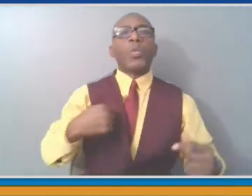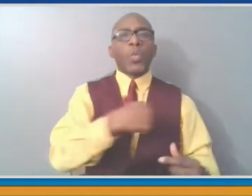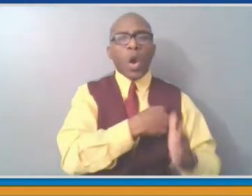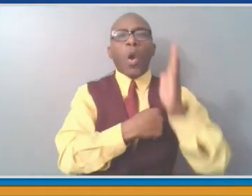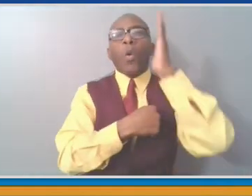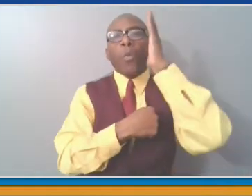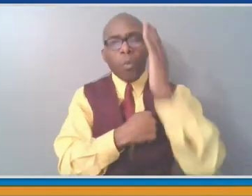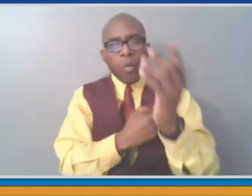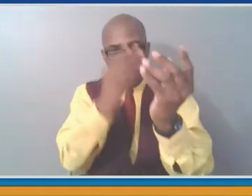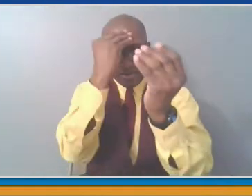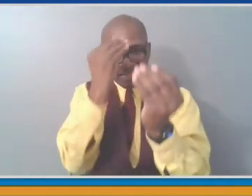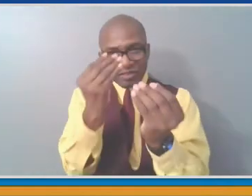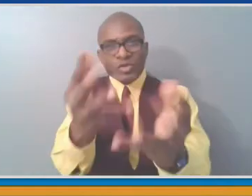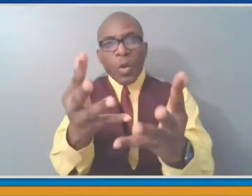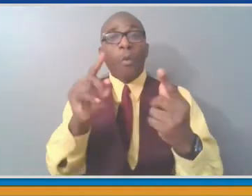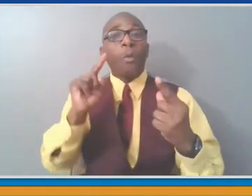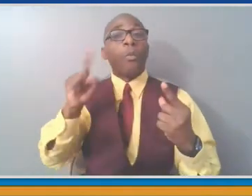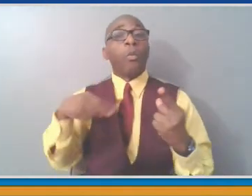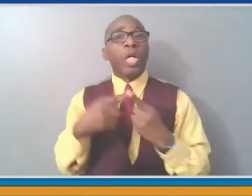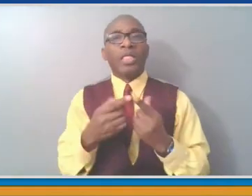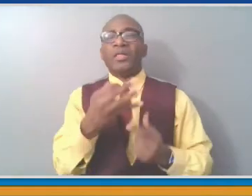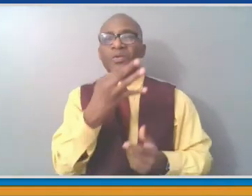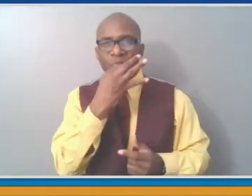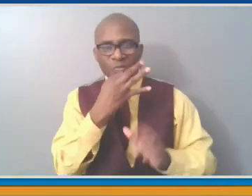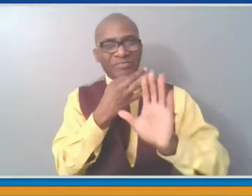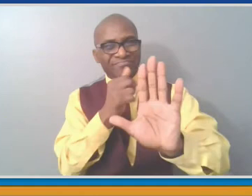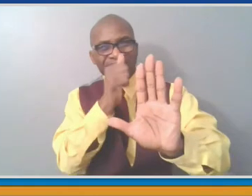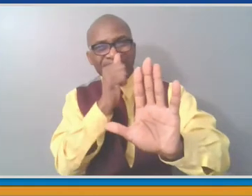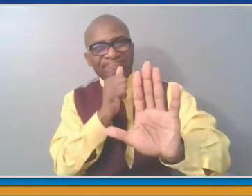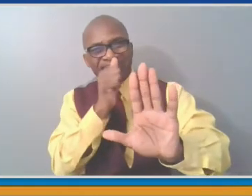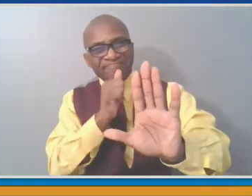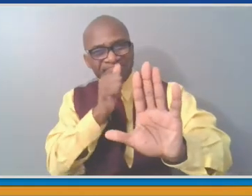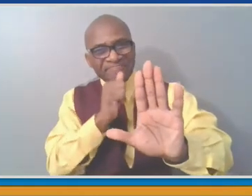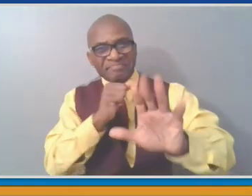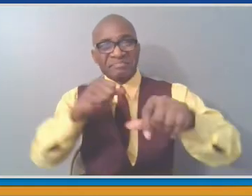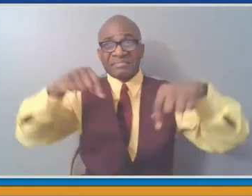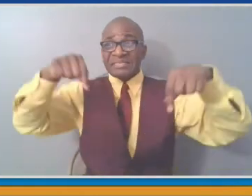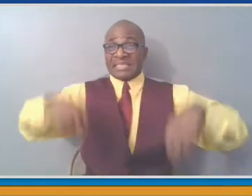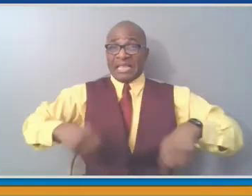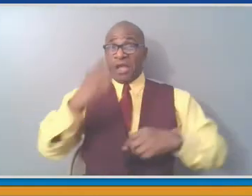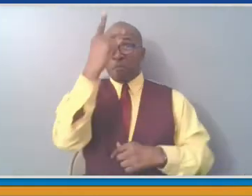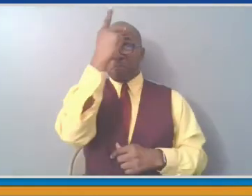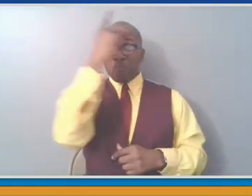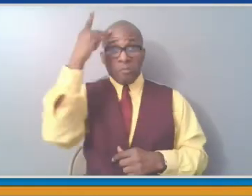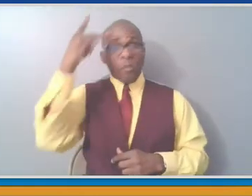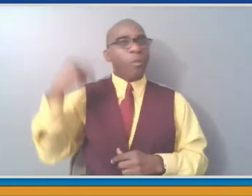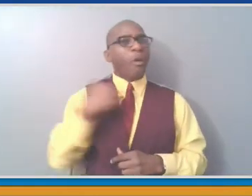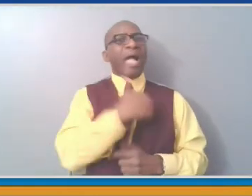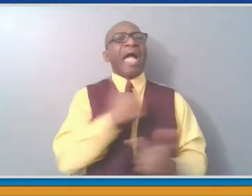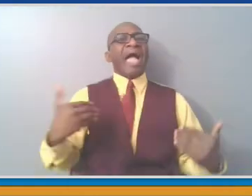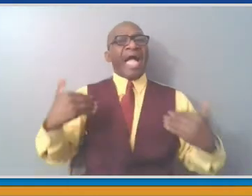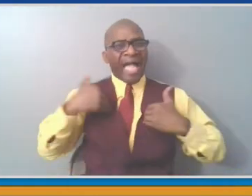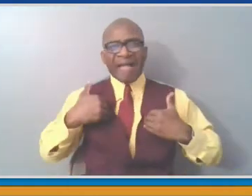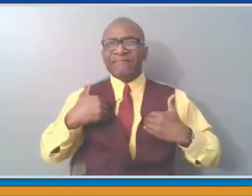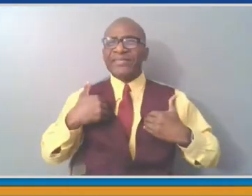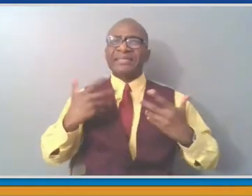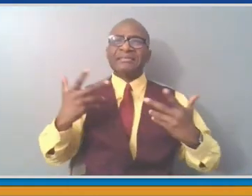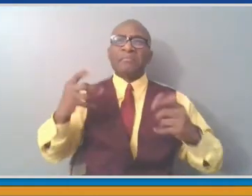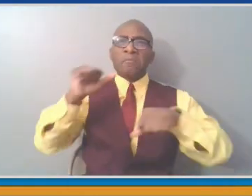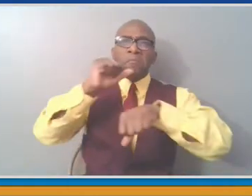in three of our parks. A person who is accustomed to walking on a path without a mountain bike would find a mountain biker,